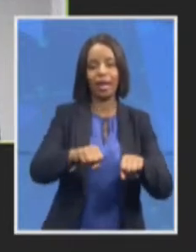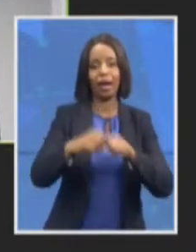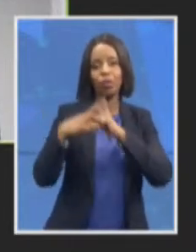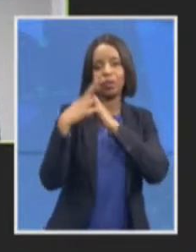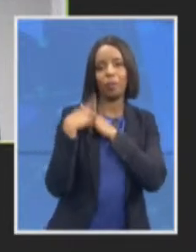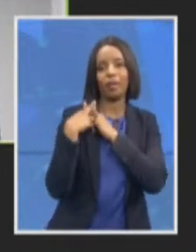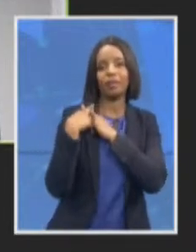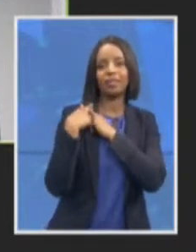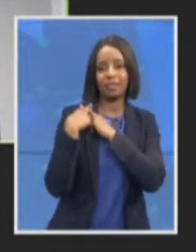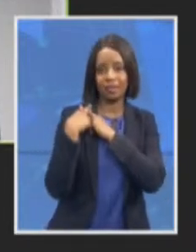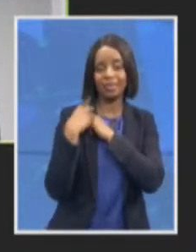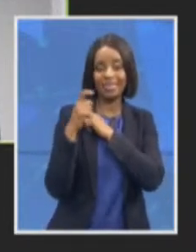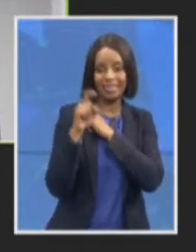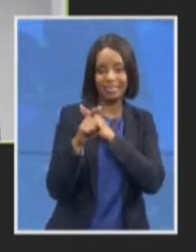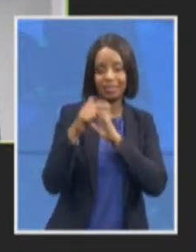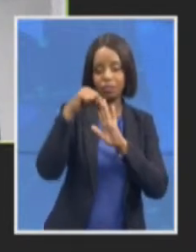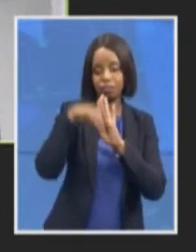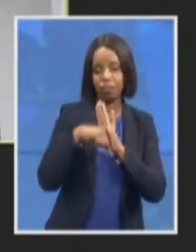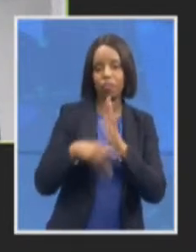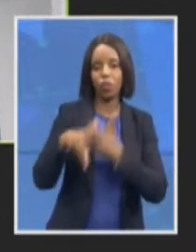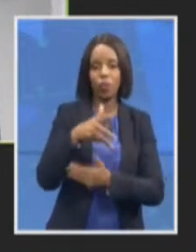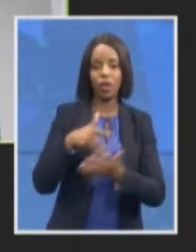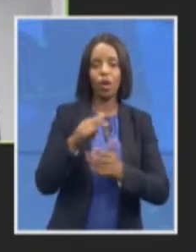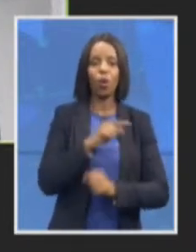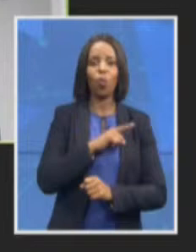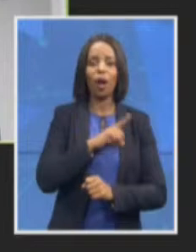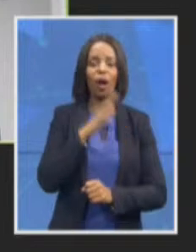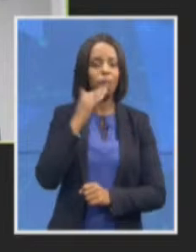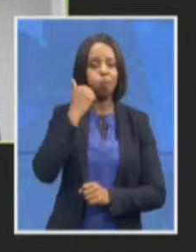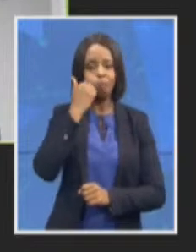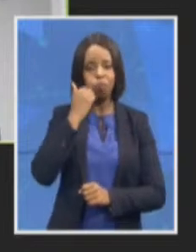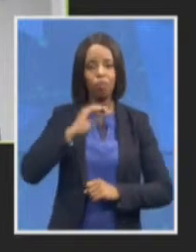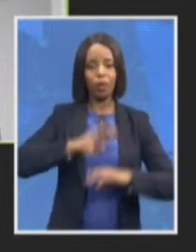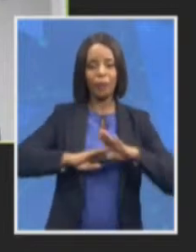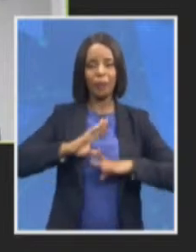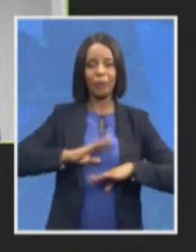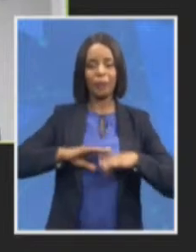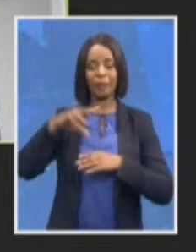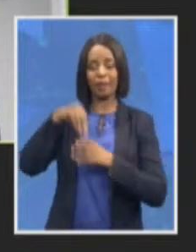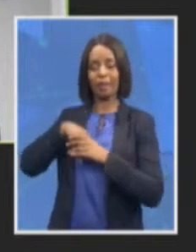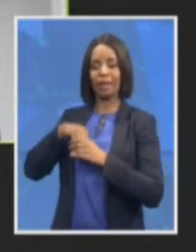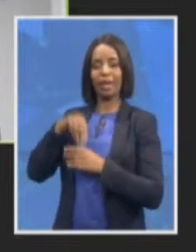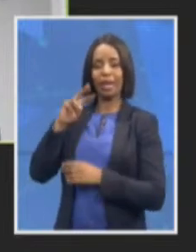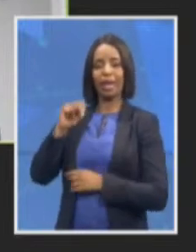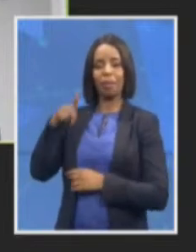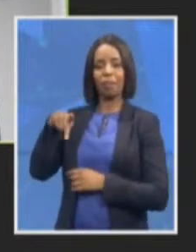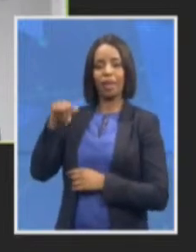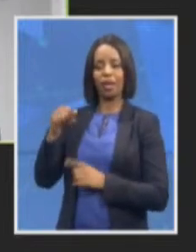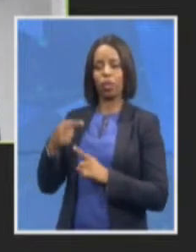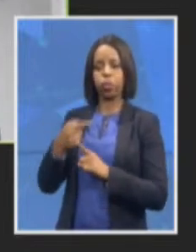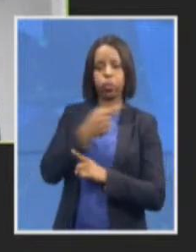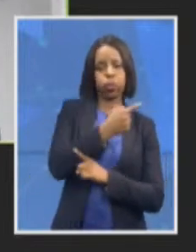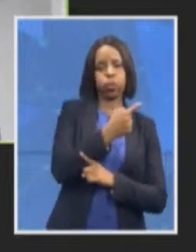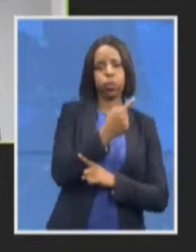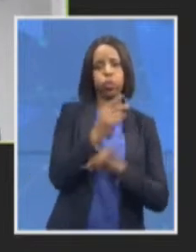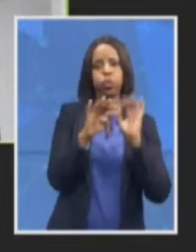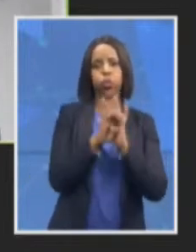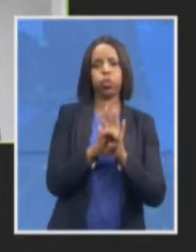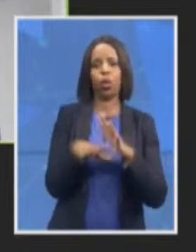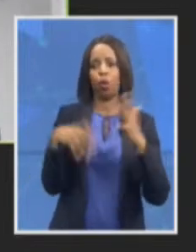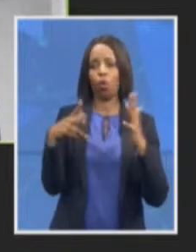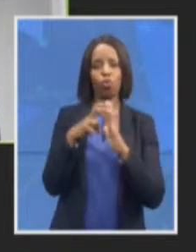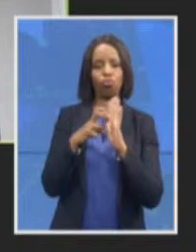in the NPA to improper conduct or unethical conduct we developing